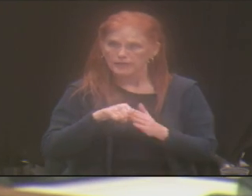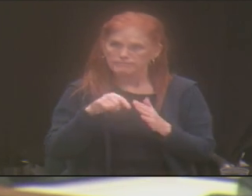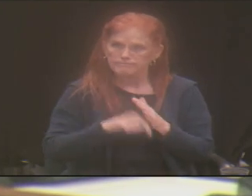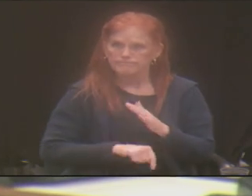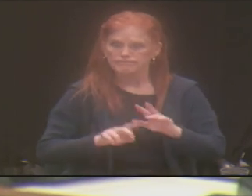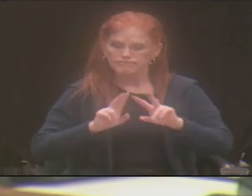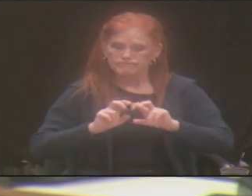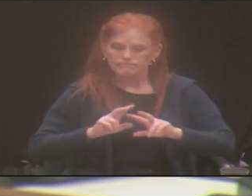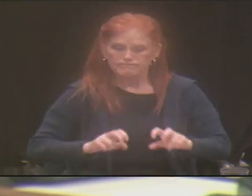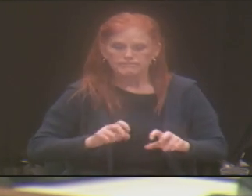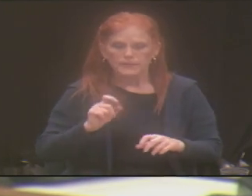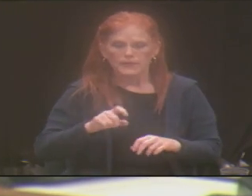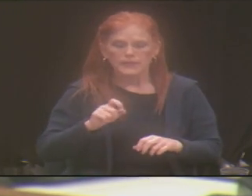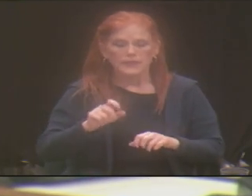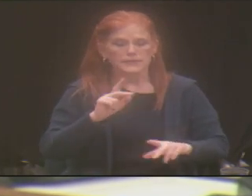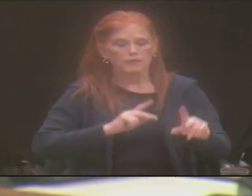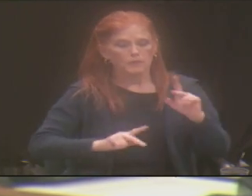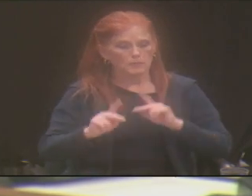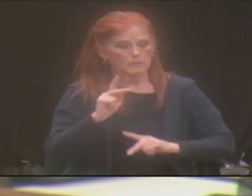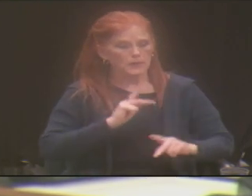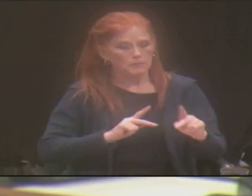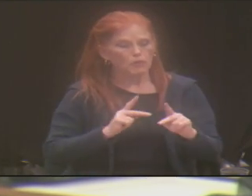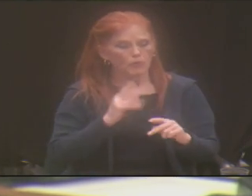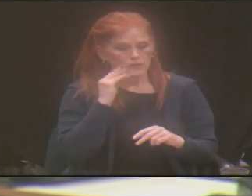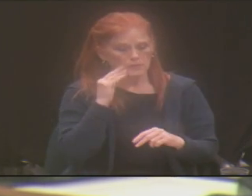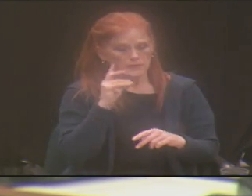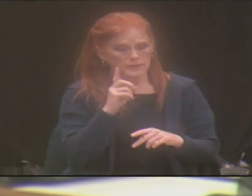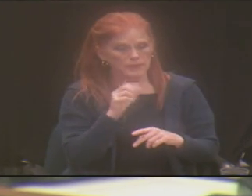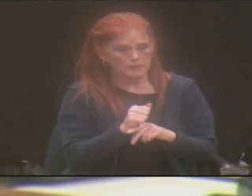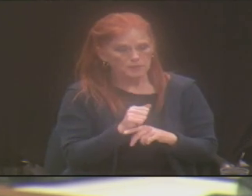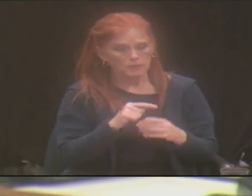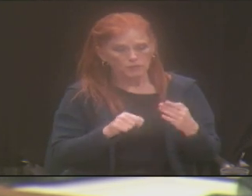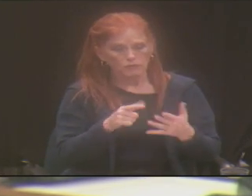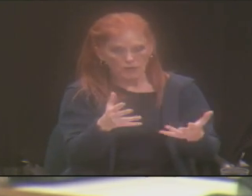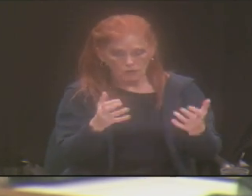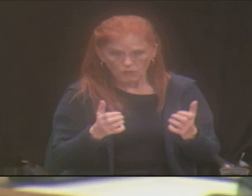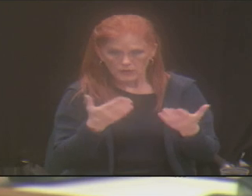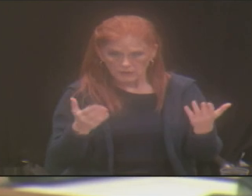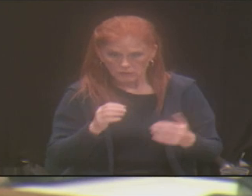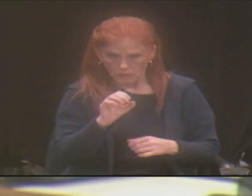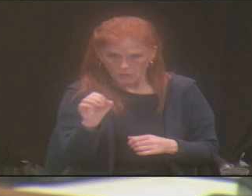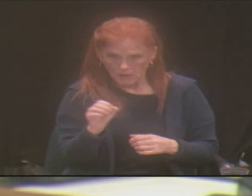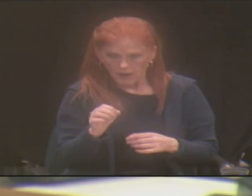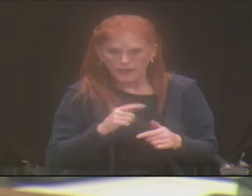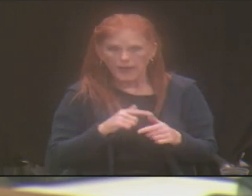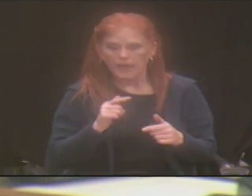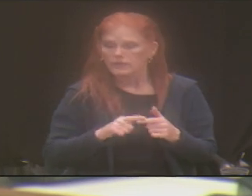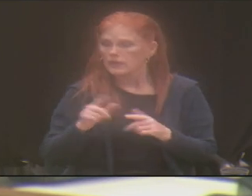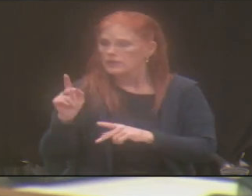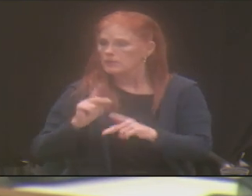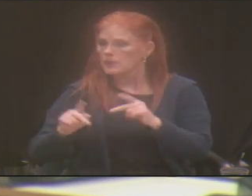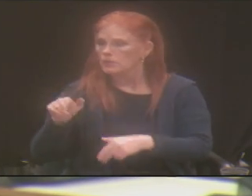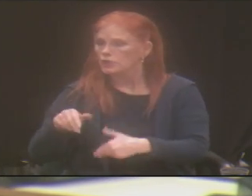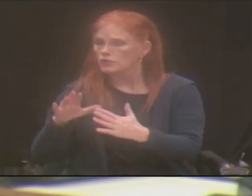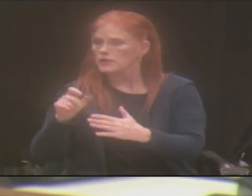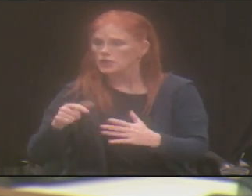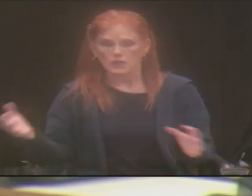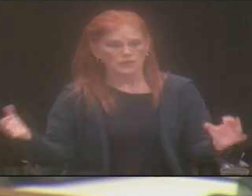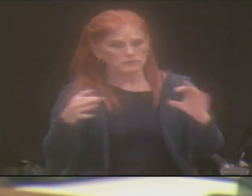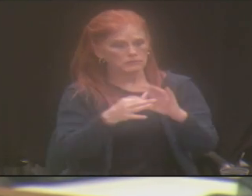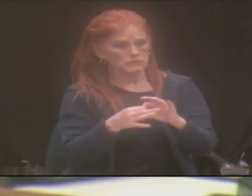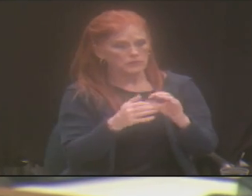individuals with disabilities want in Omaha and how can we get to them the people that can address those needs.